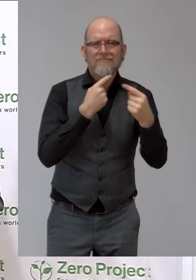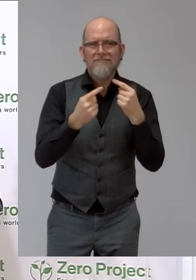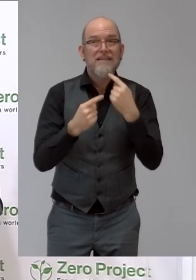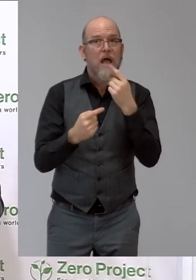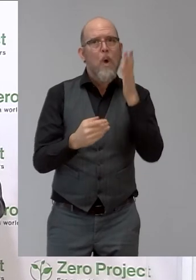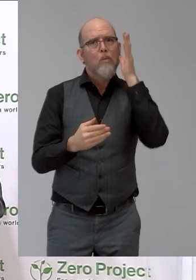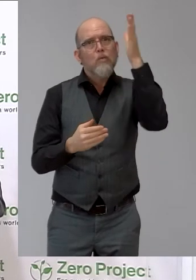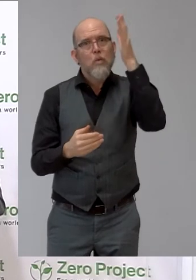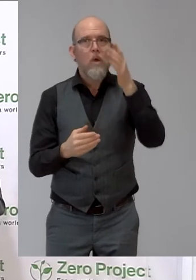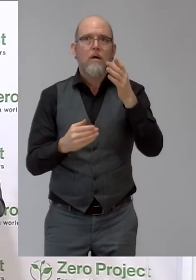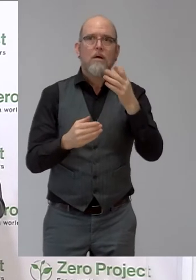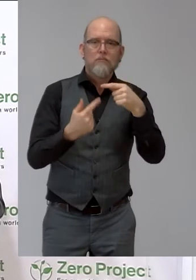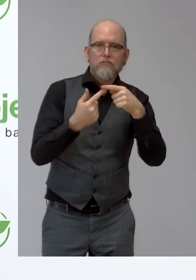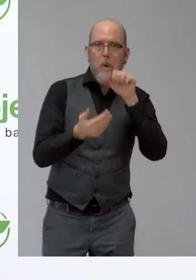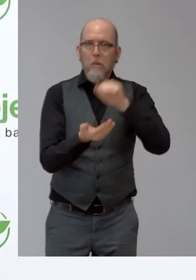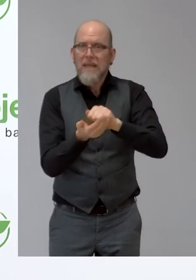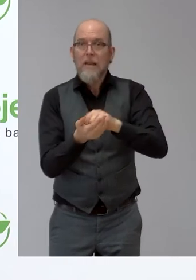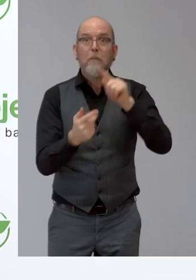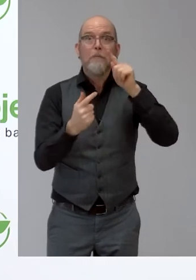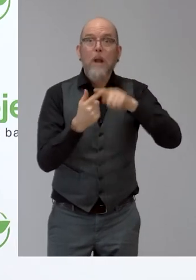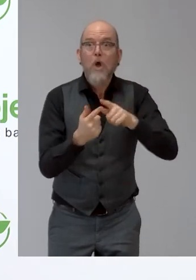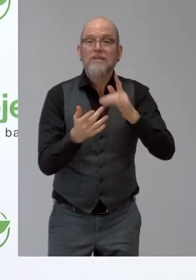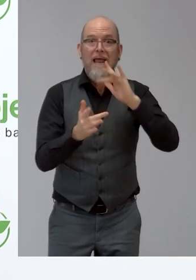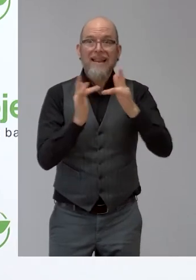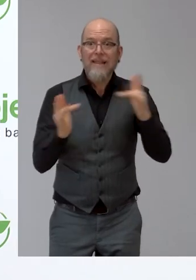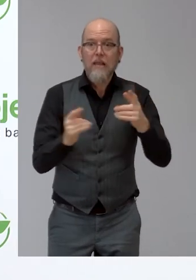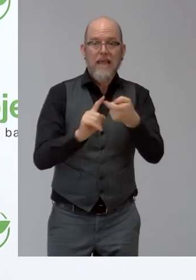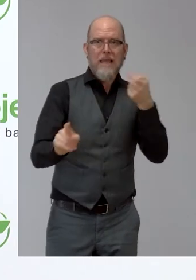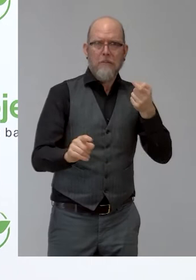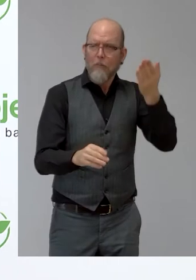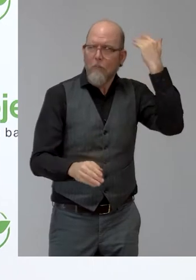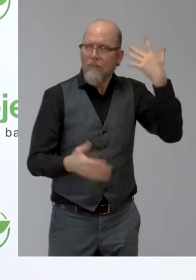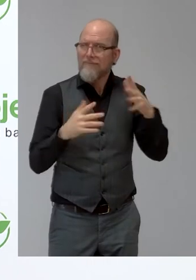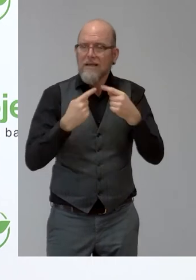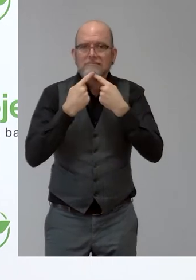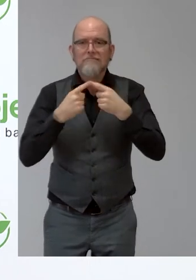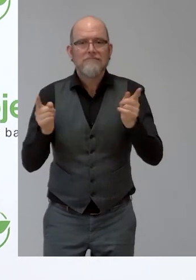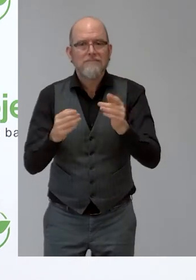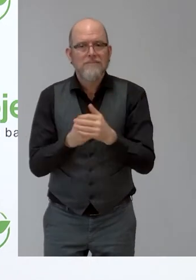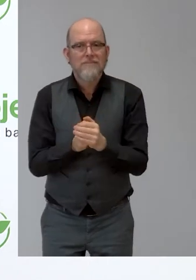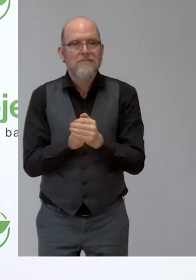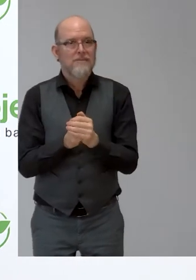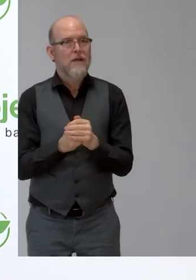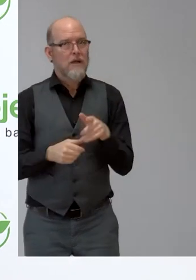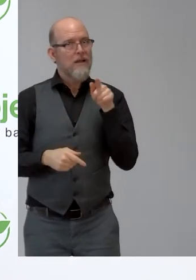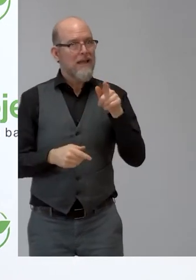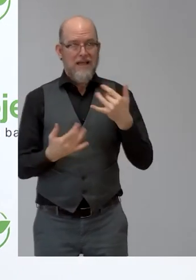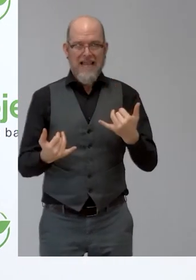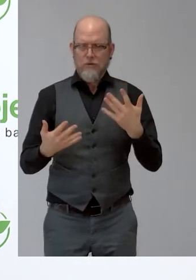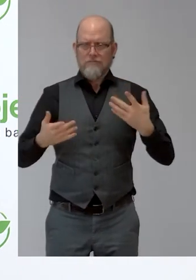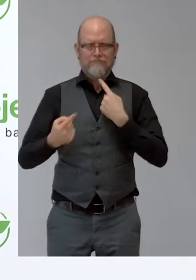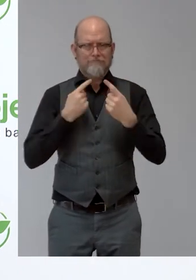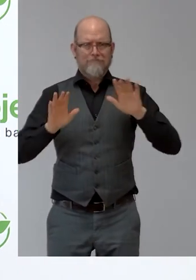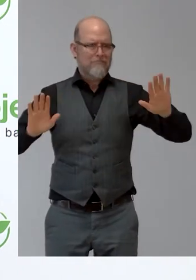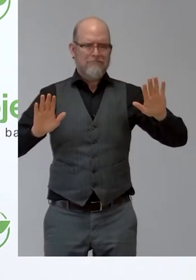to reality and back to 3D now. And the reality is as fantastic as the world that Arthur C. Clarke described.